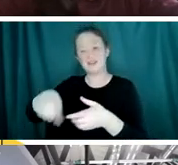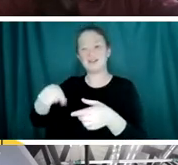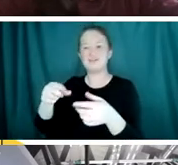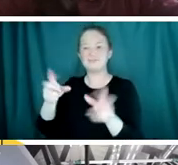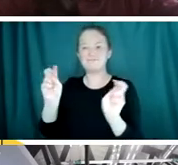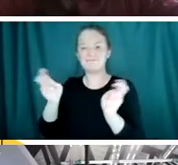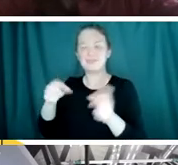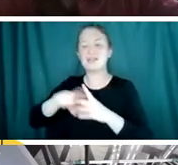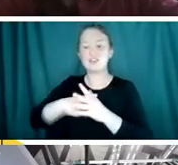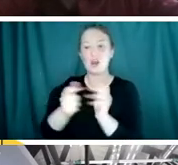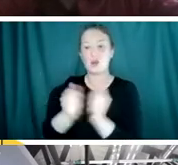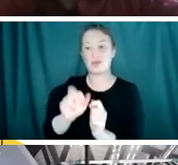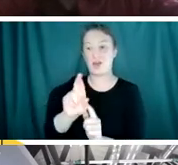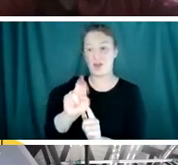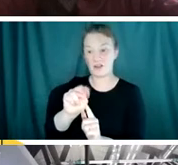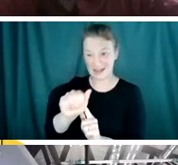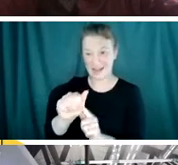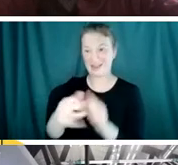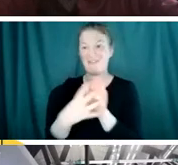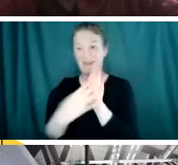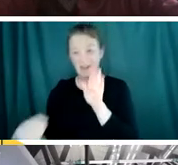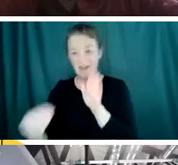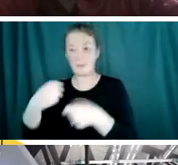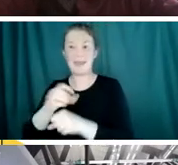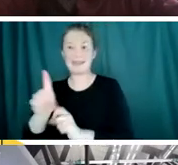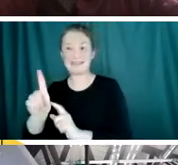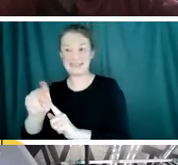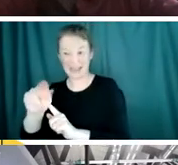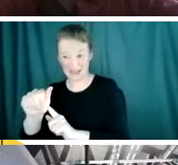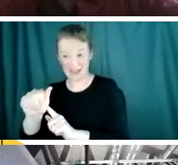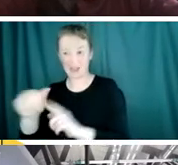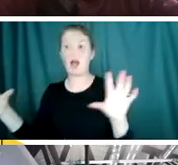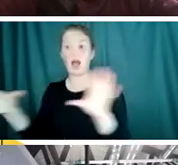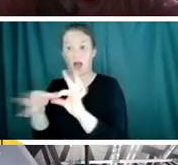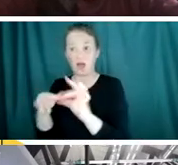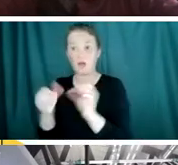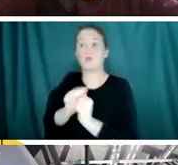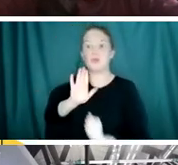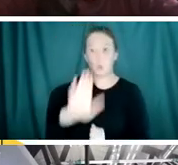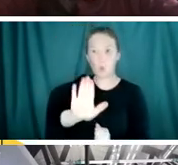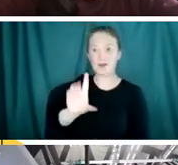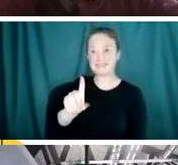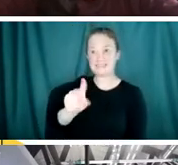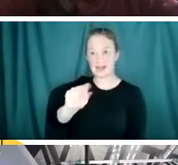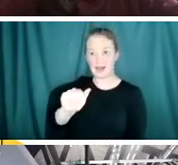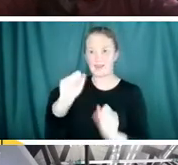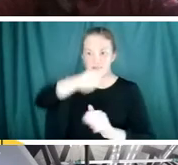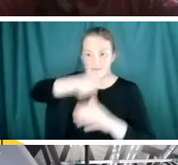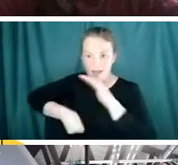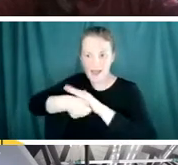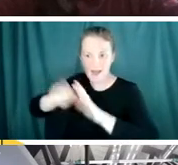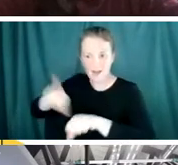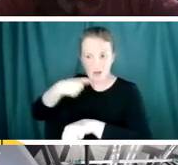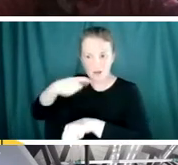copy. They'll gem that into your DNA, which is how they hide out in your cells for long periods of time.